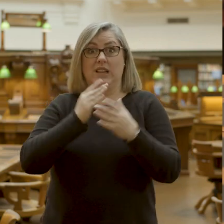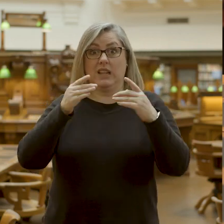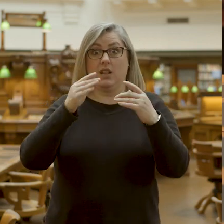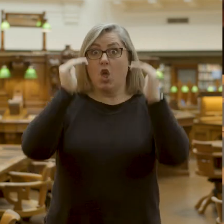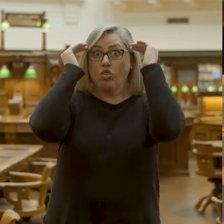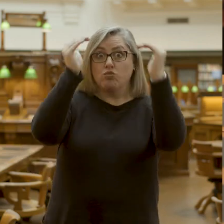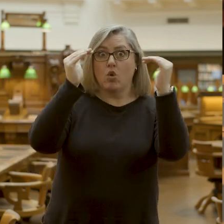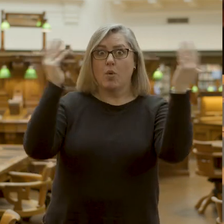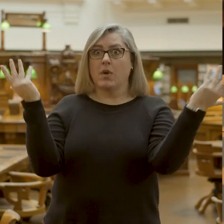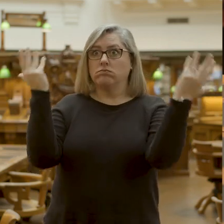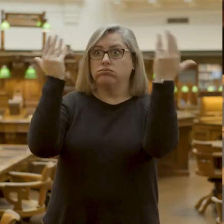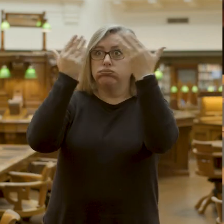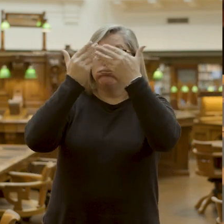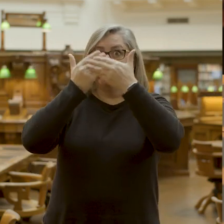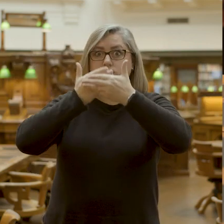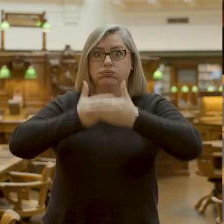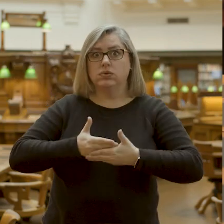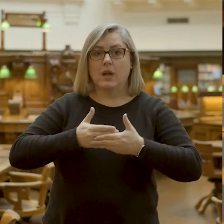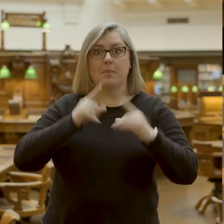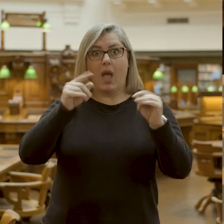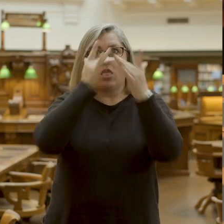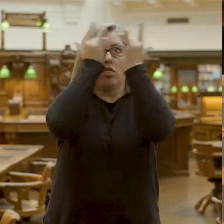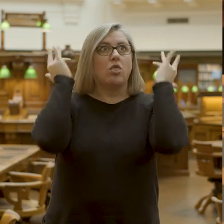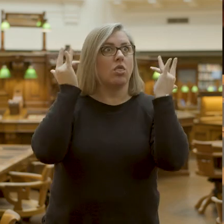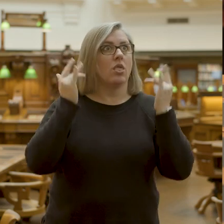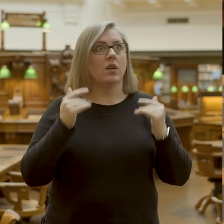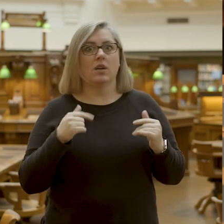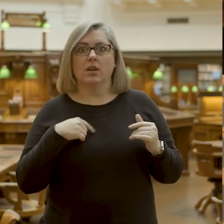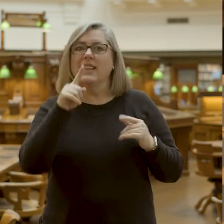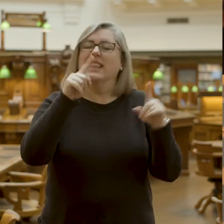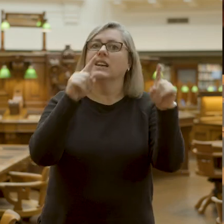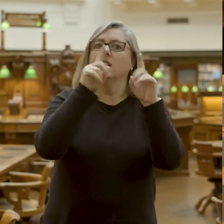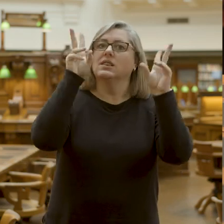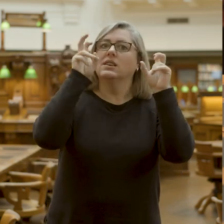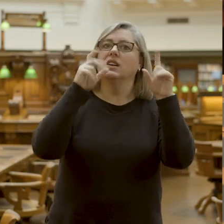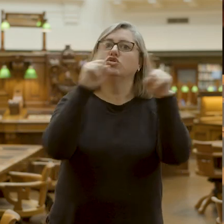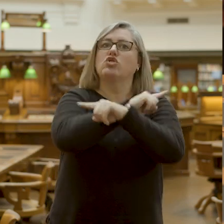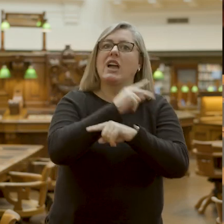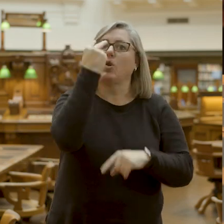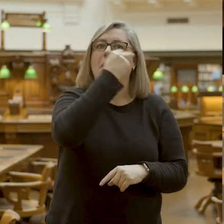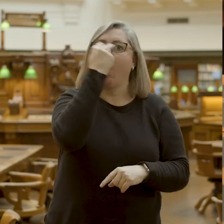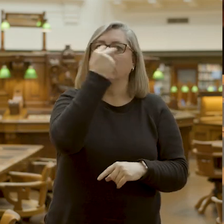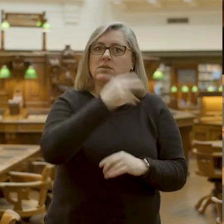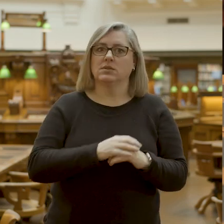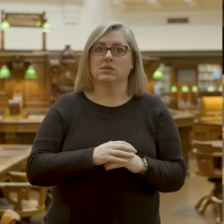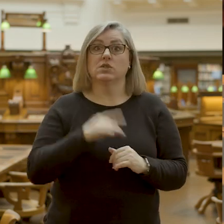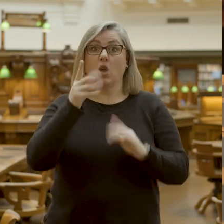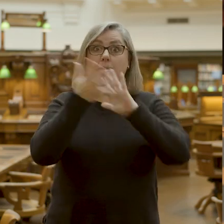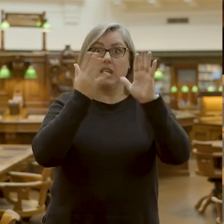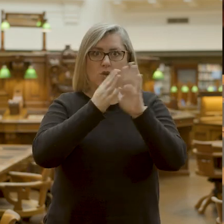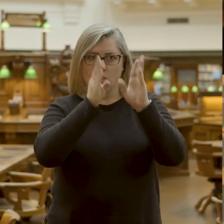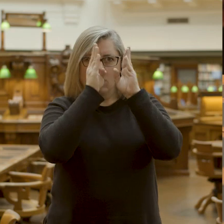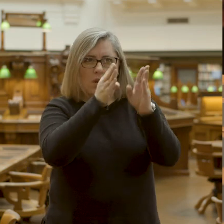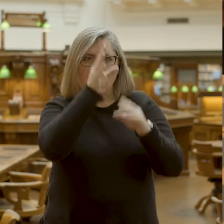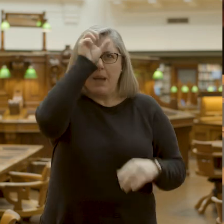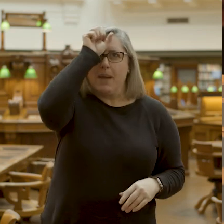darkened around you, and you haven't noticed. That is change blindness. So, in this case, you're so busy trying